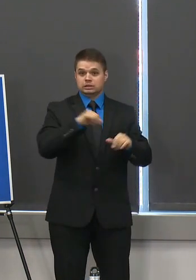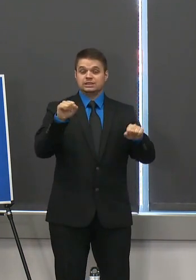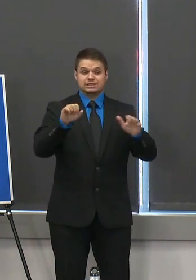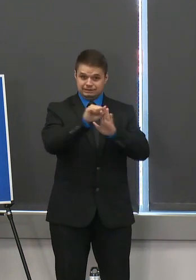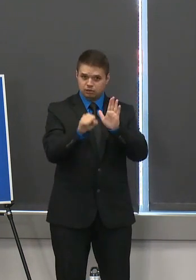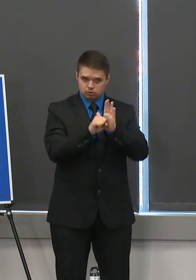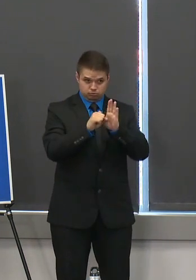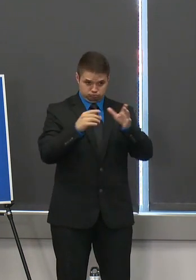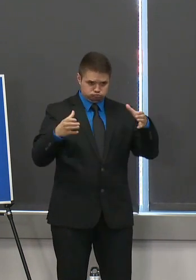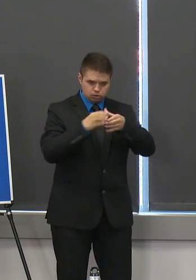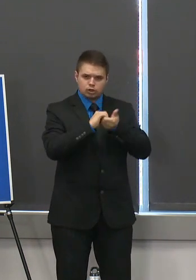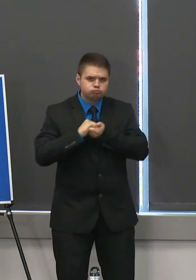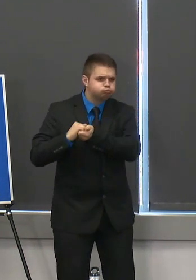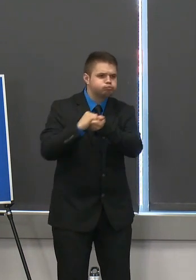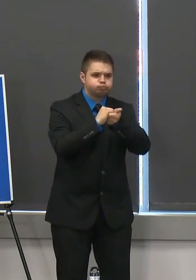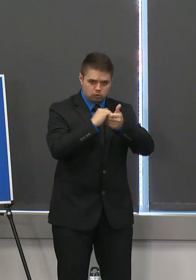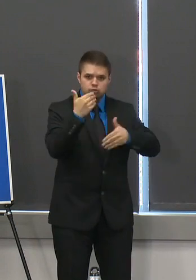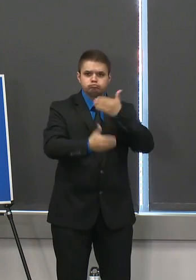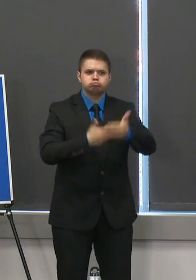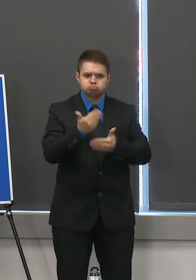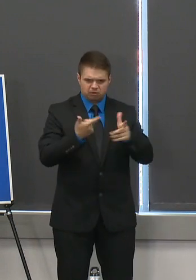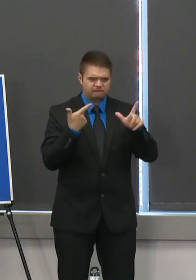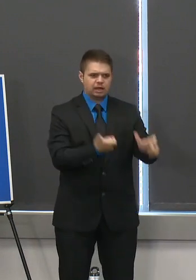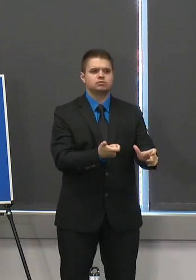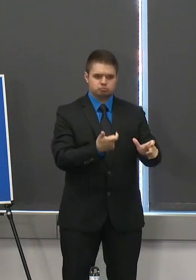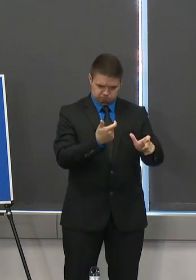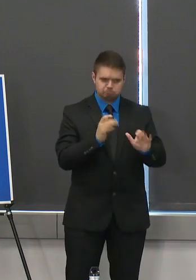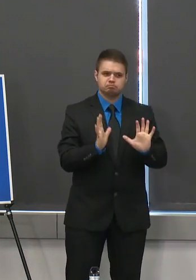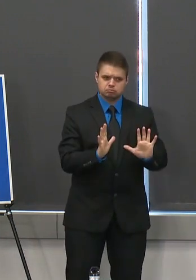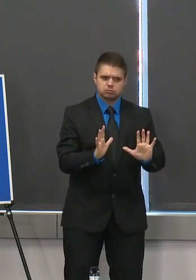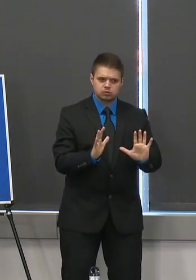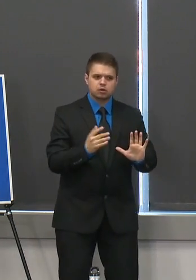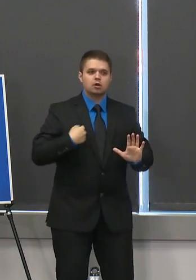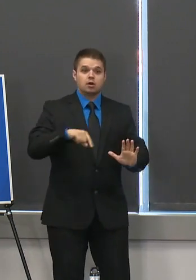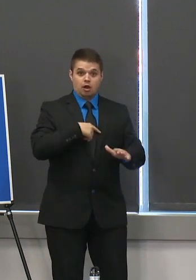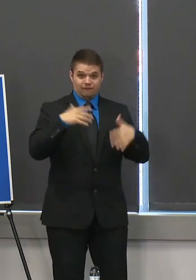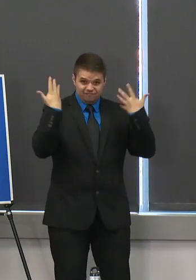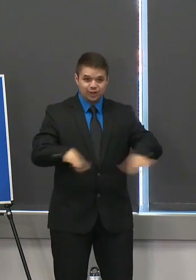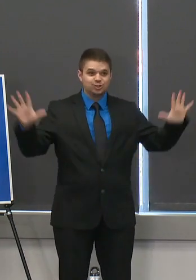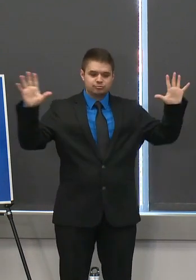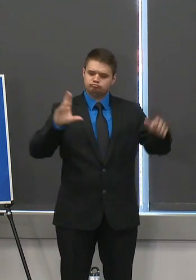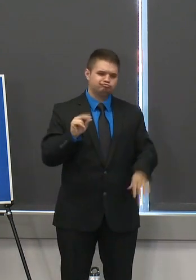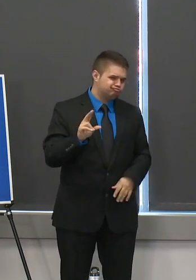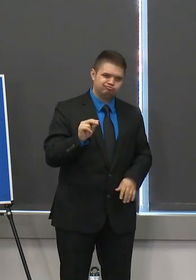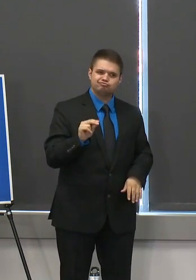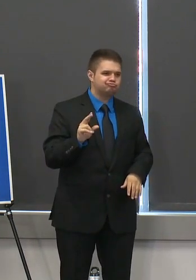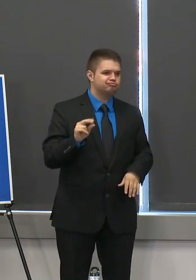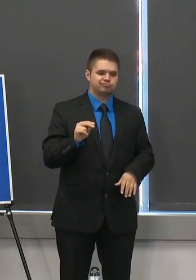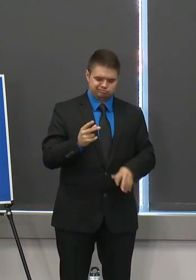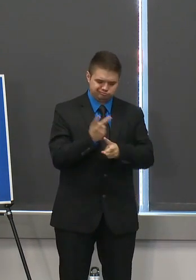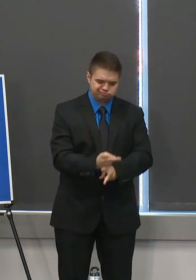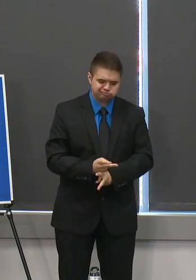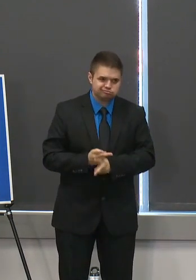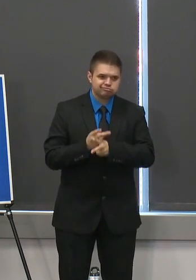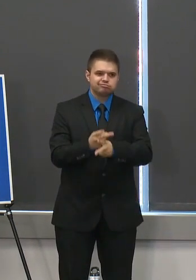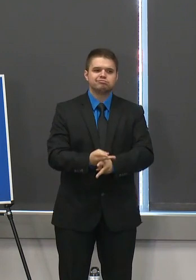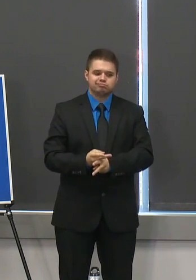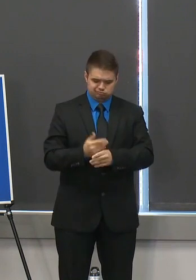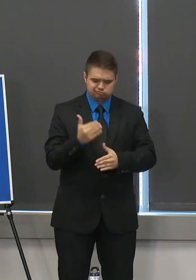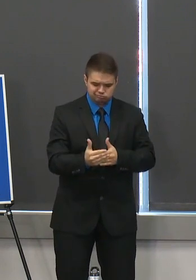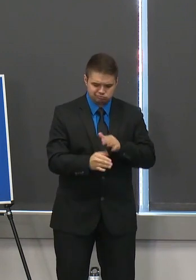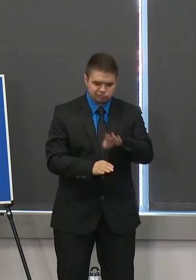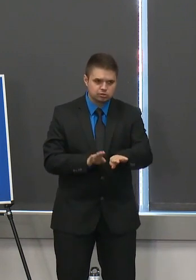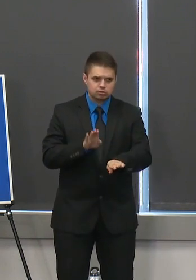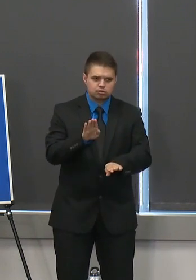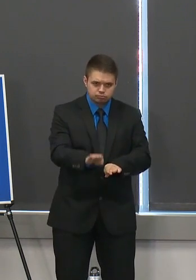collaboration however our work is not finished and we must proceed with extreme caution in my opinion if we move too